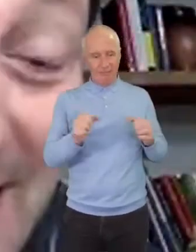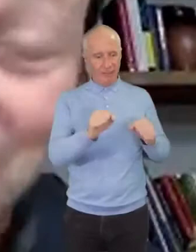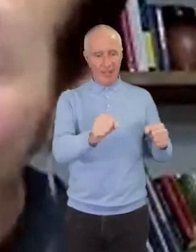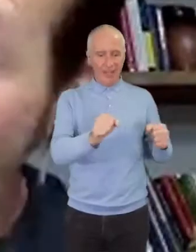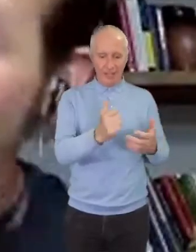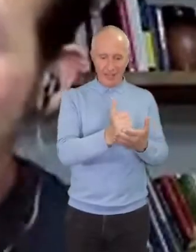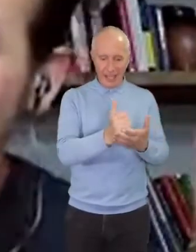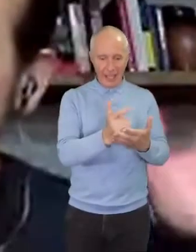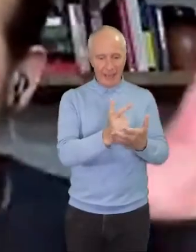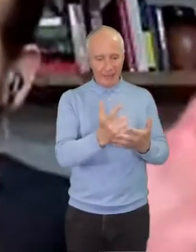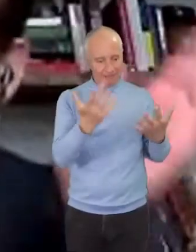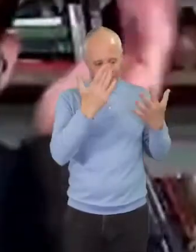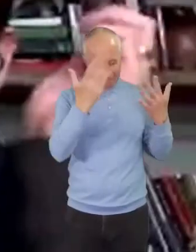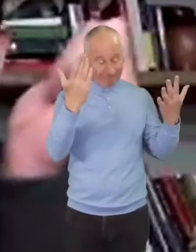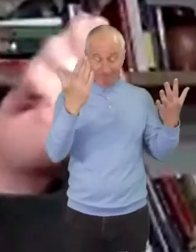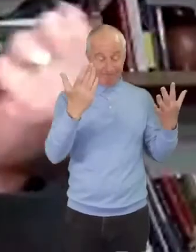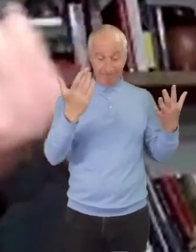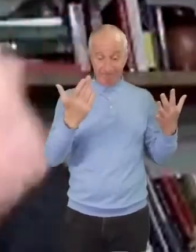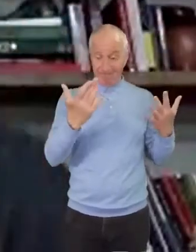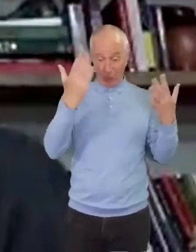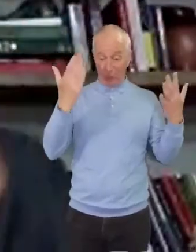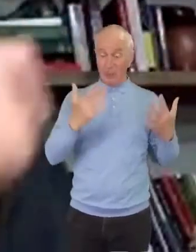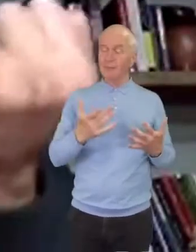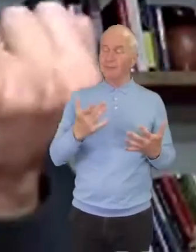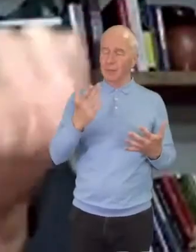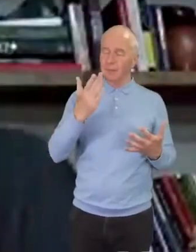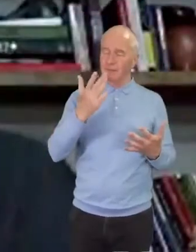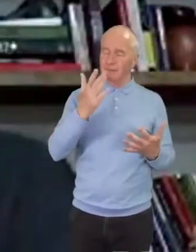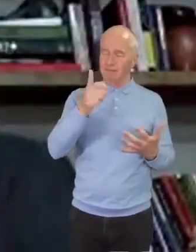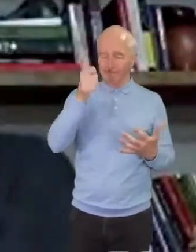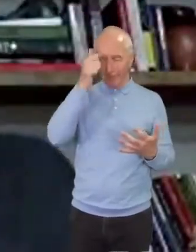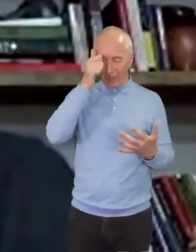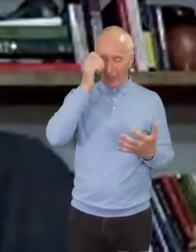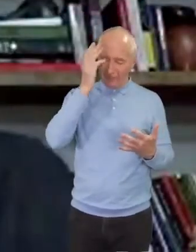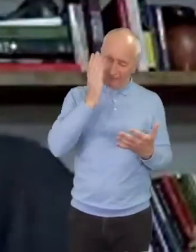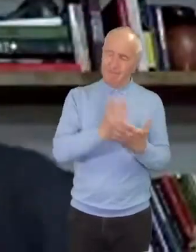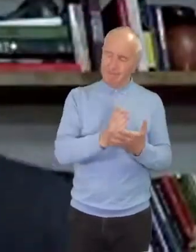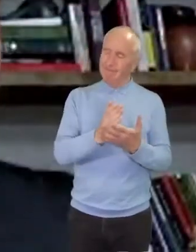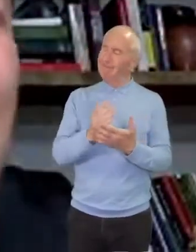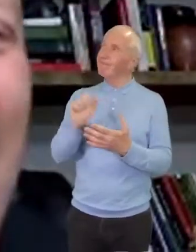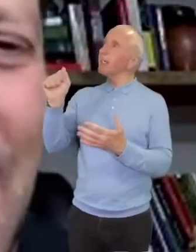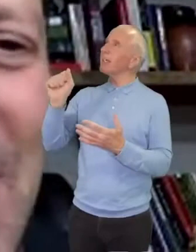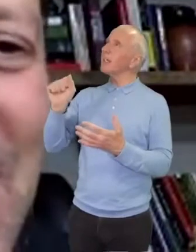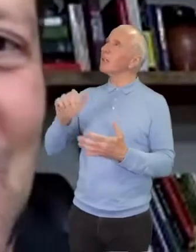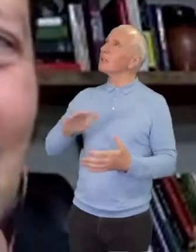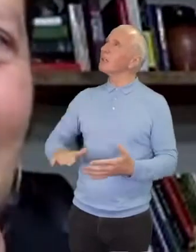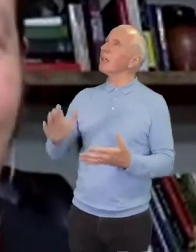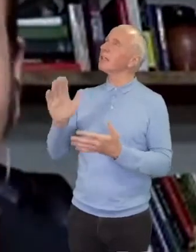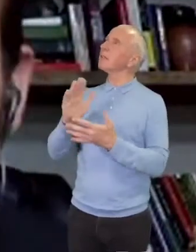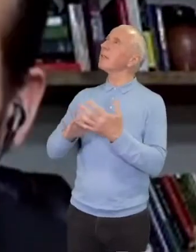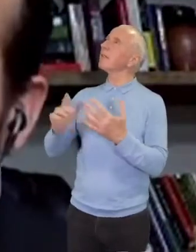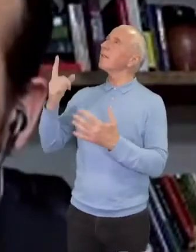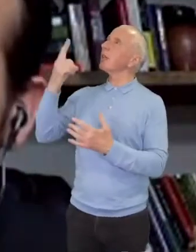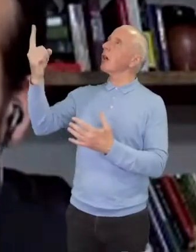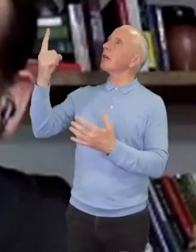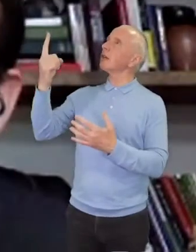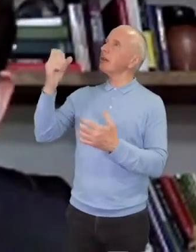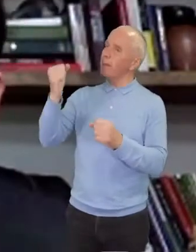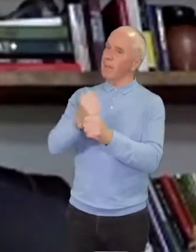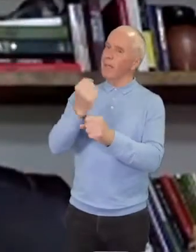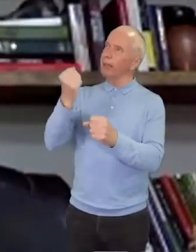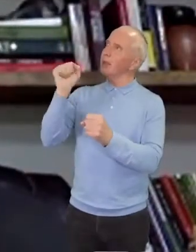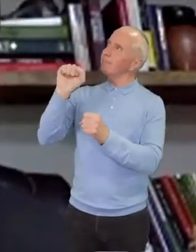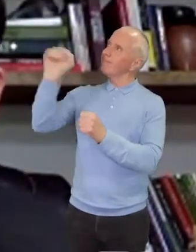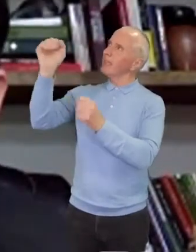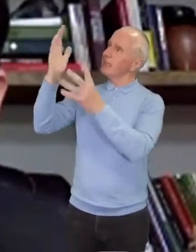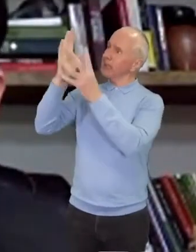orientation. All that we know is that they are a child of God made in the image of God. Their